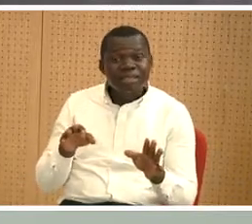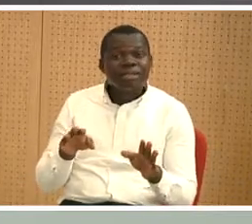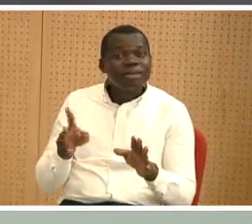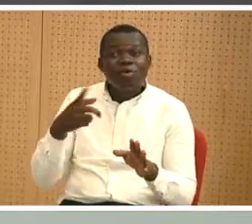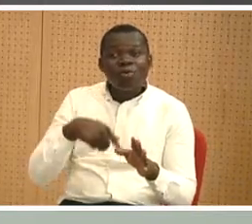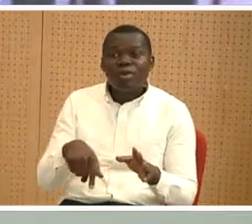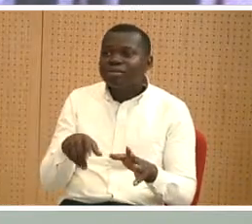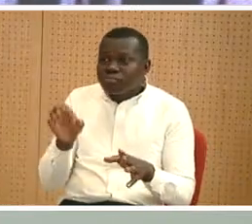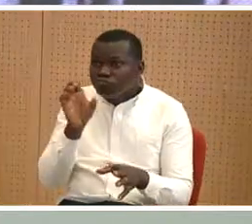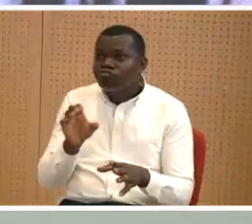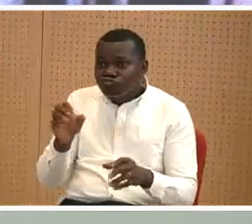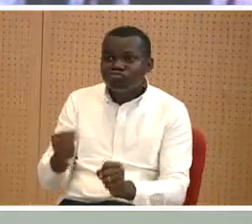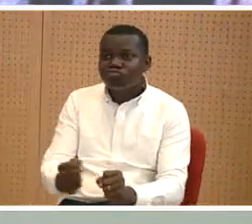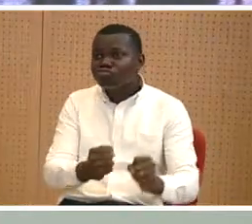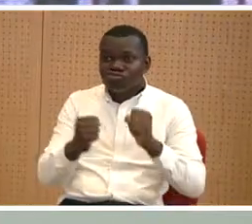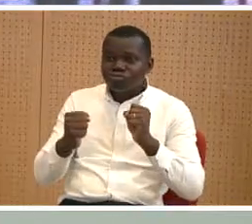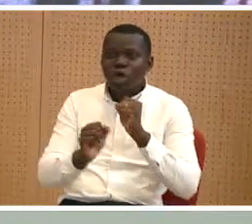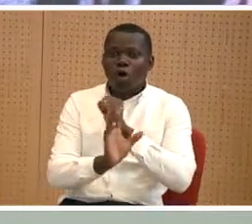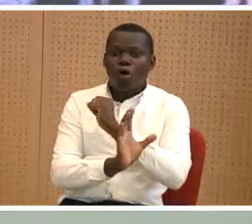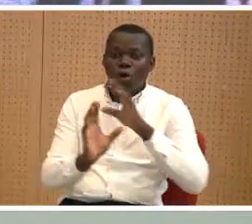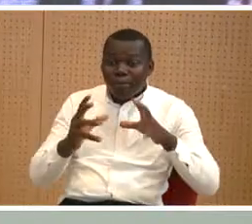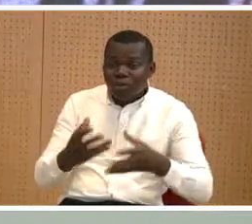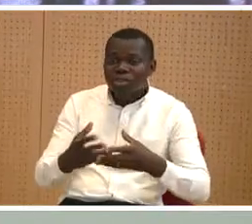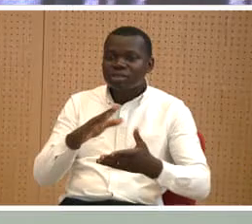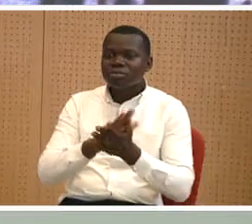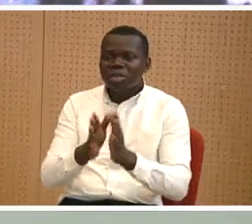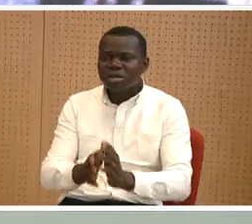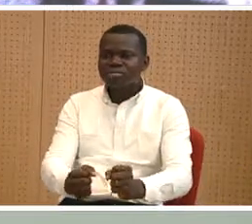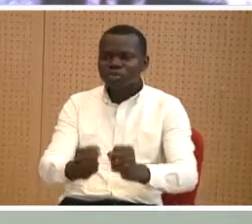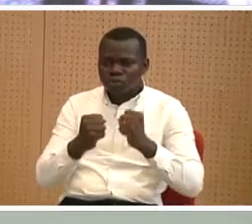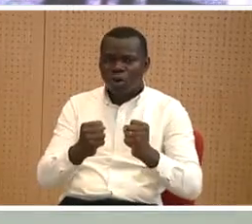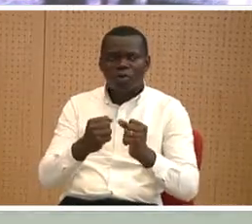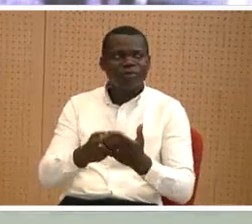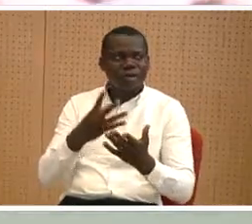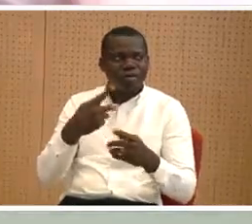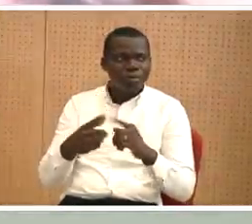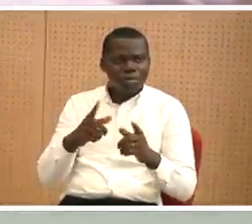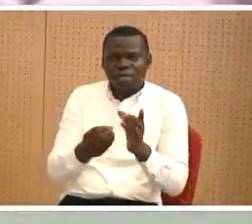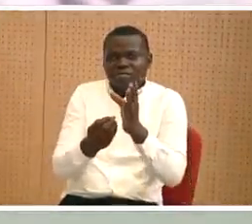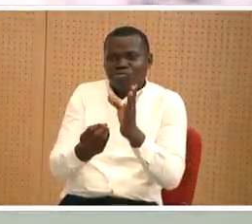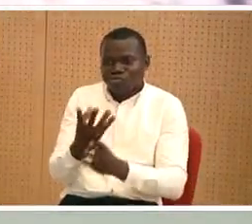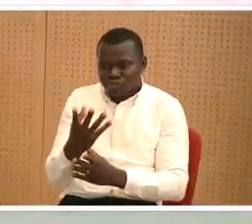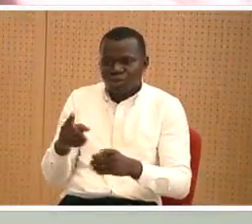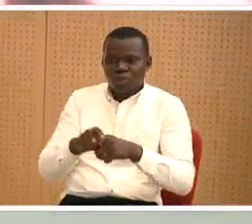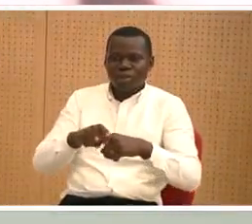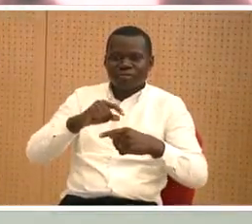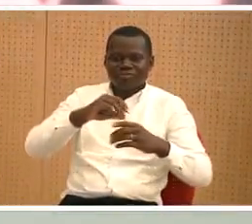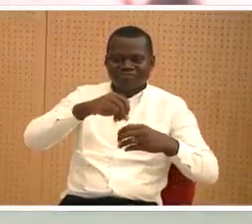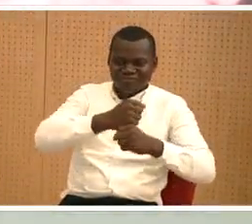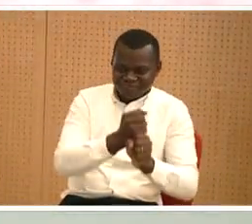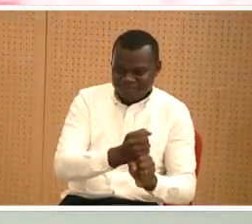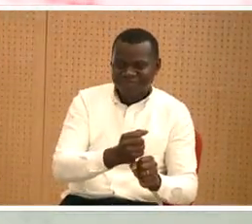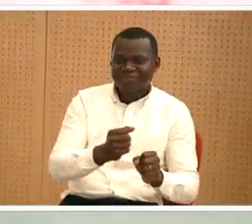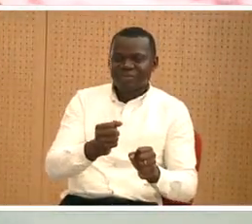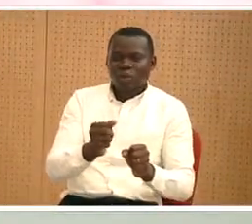we seek to strengthen communities to make strong values we co-create we commune we